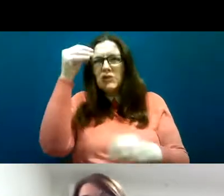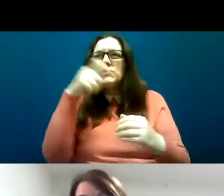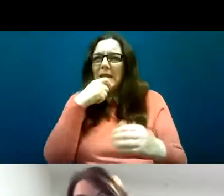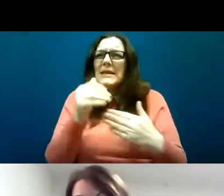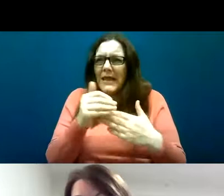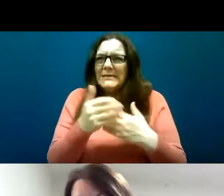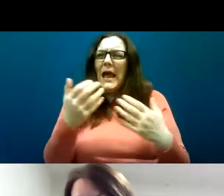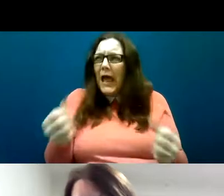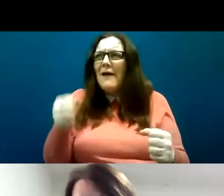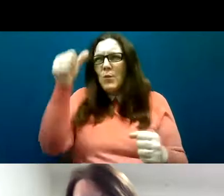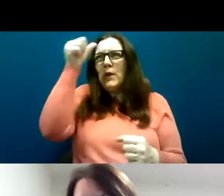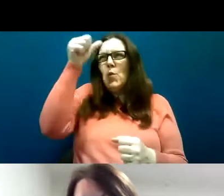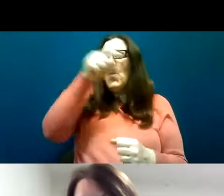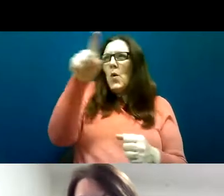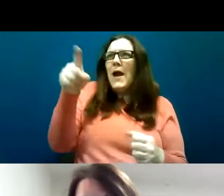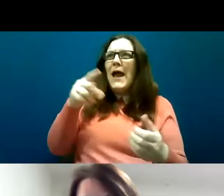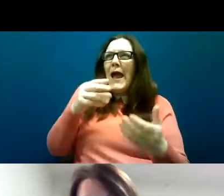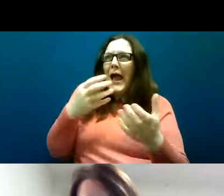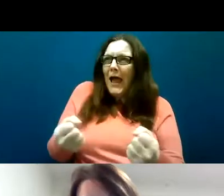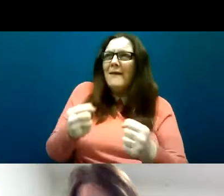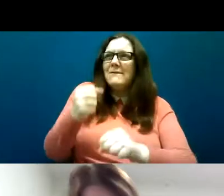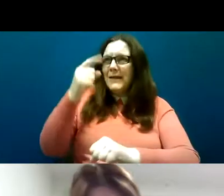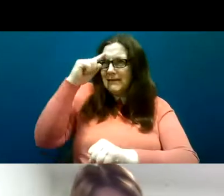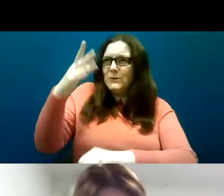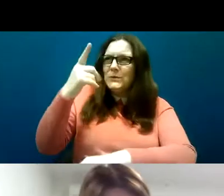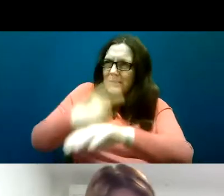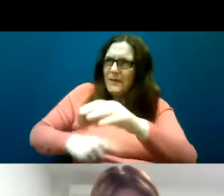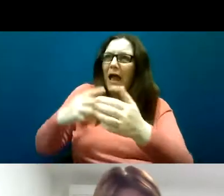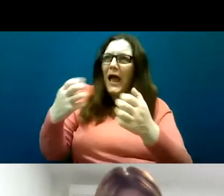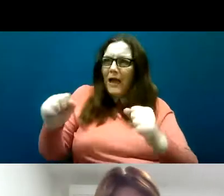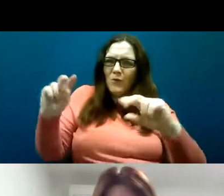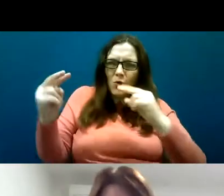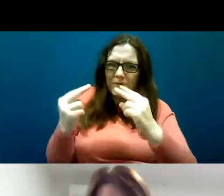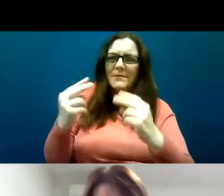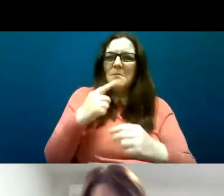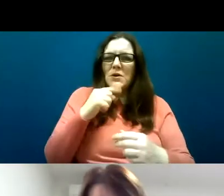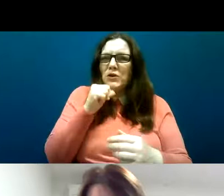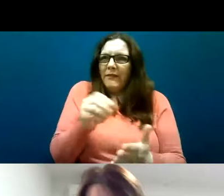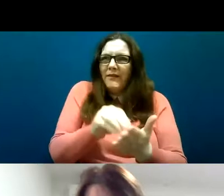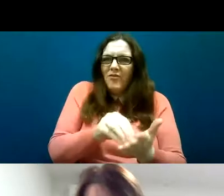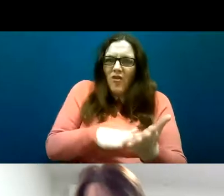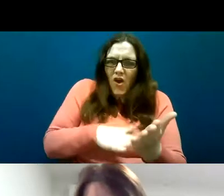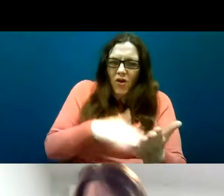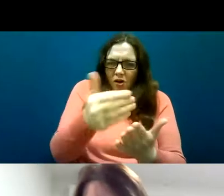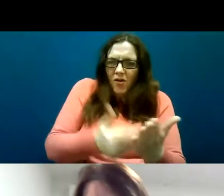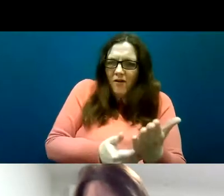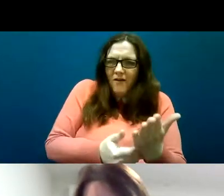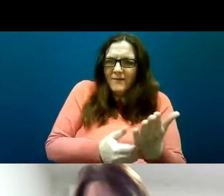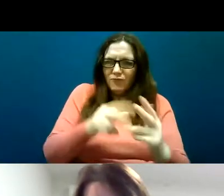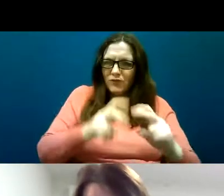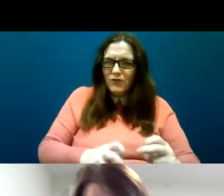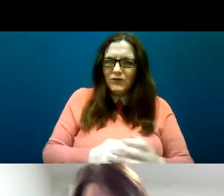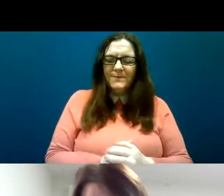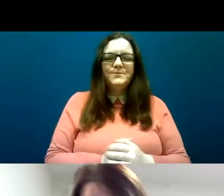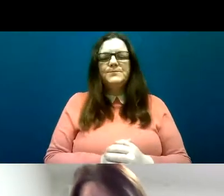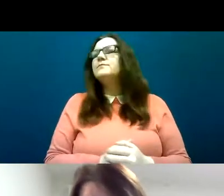to make visible this issue in Dublin, in Ireland. The literature will also show that there's a breakdown in